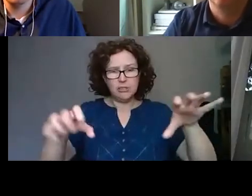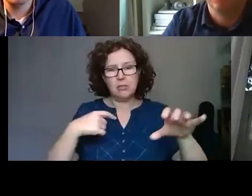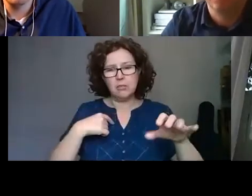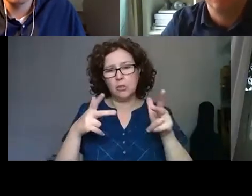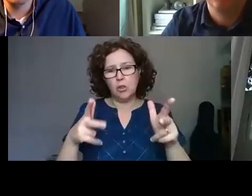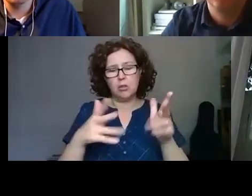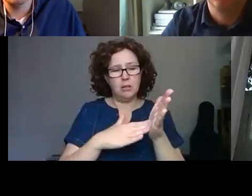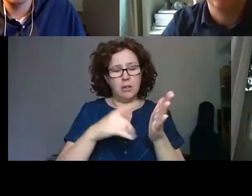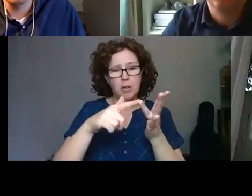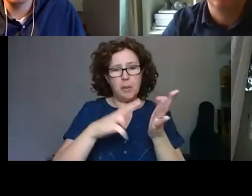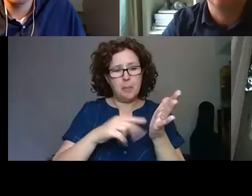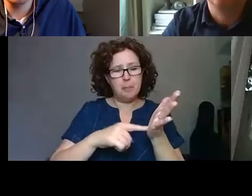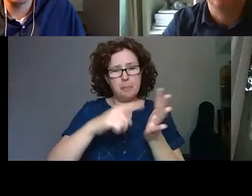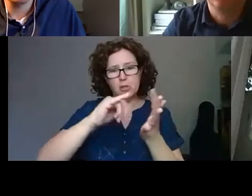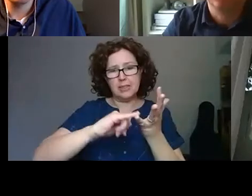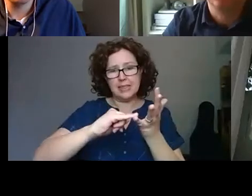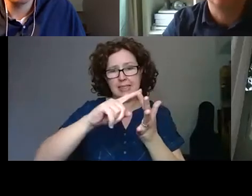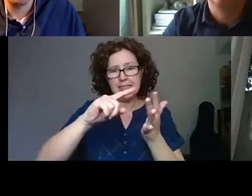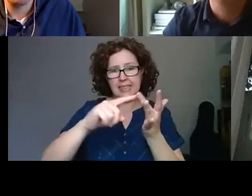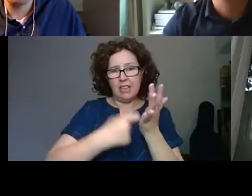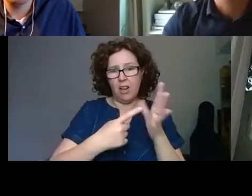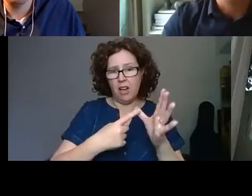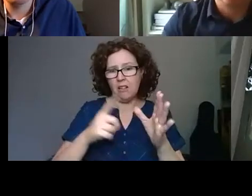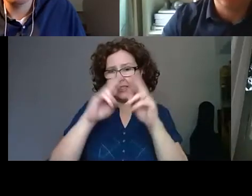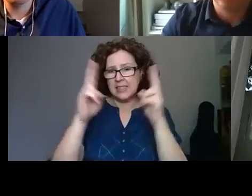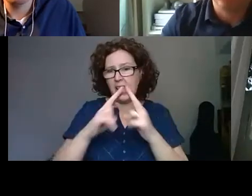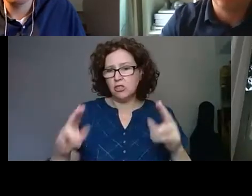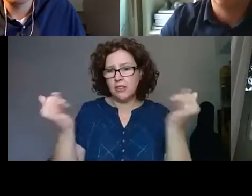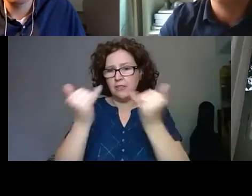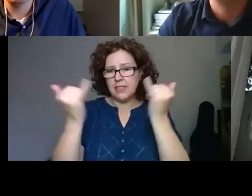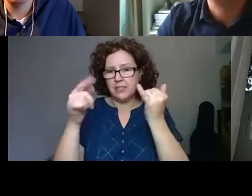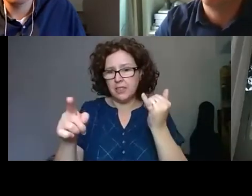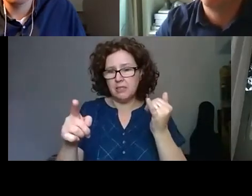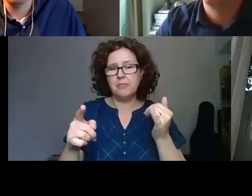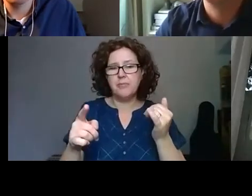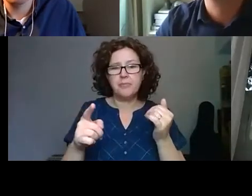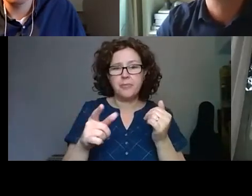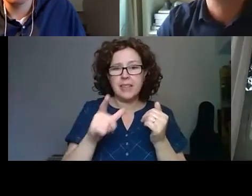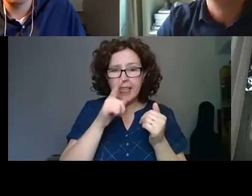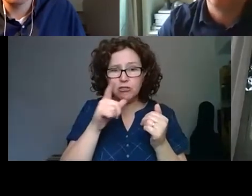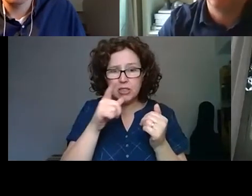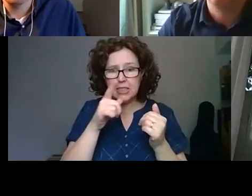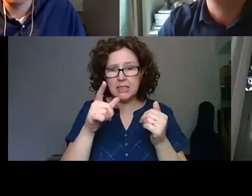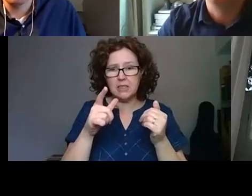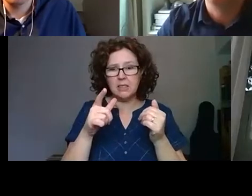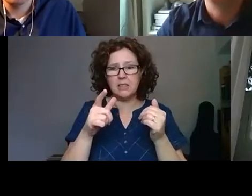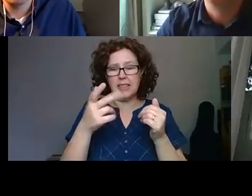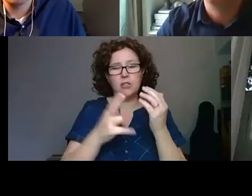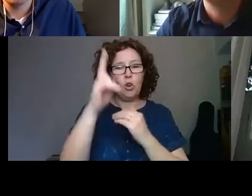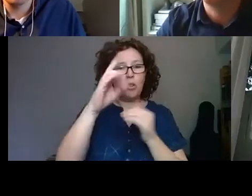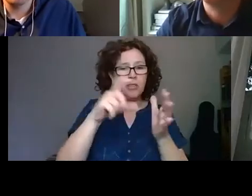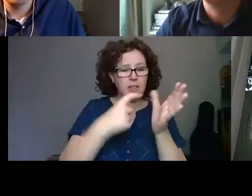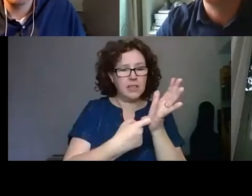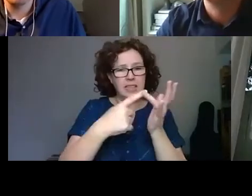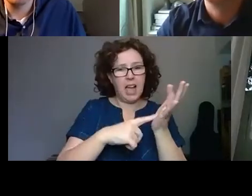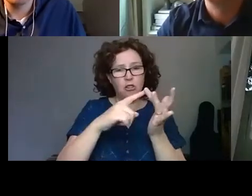International Festival, Science and Industry Museum and Electra Arsenal and North Carolina, Carolina